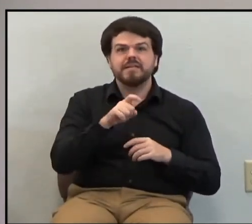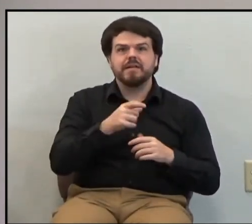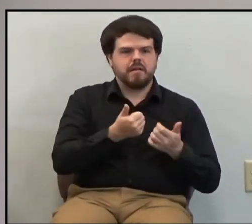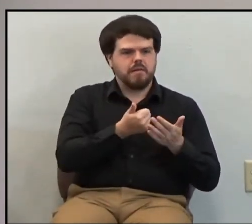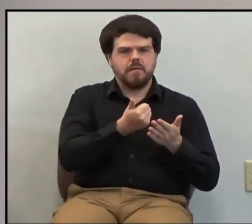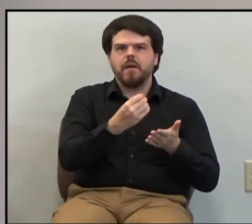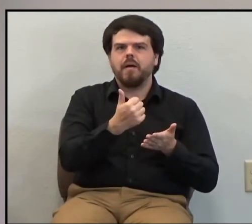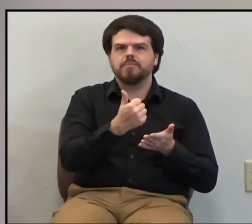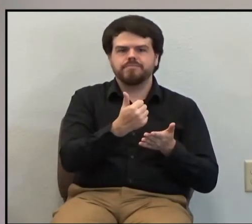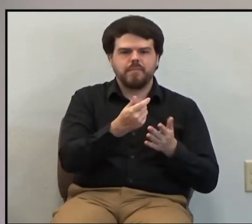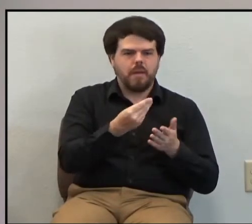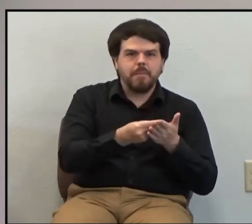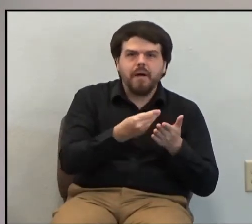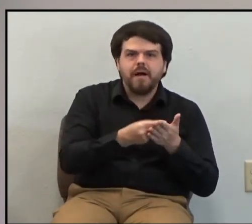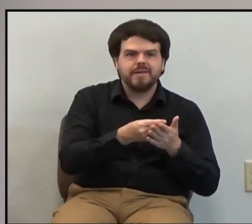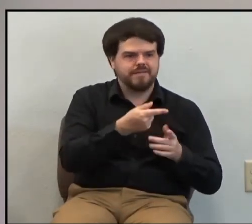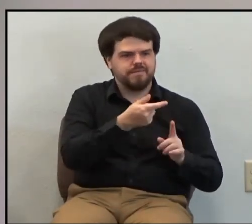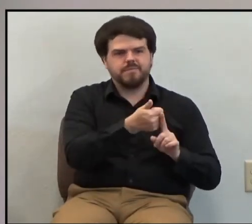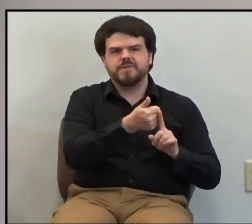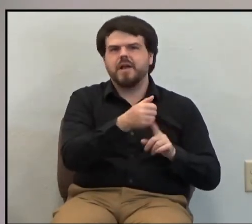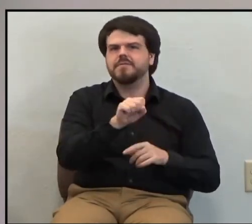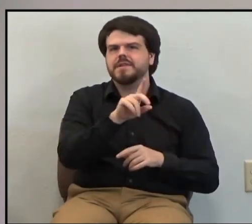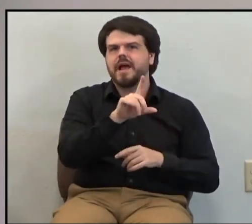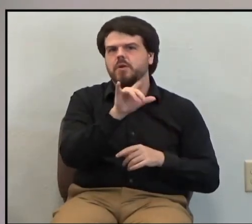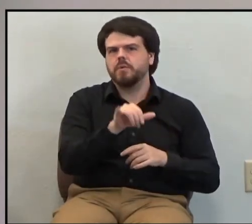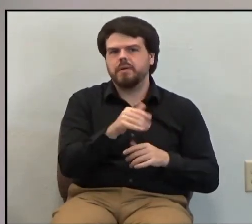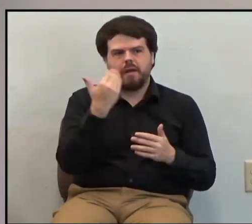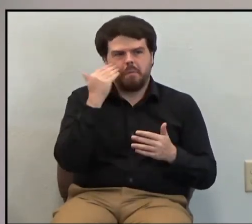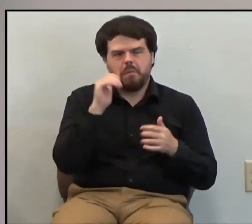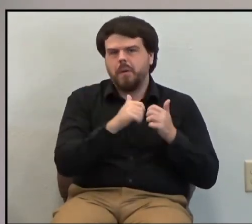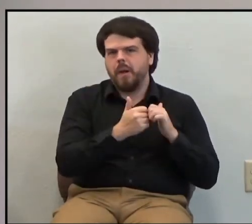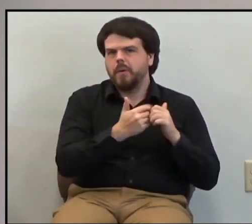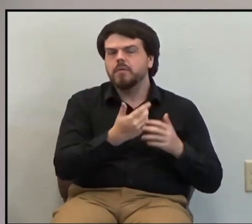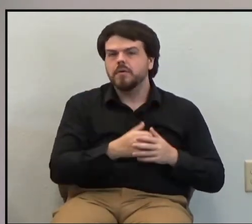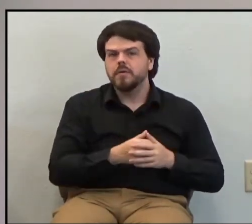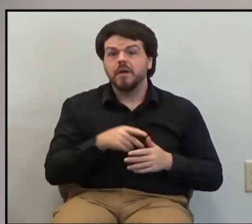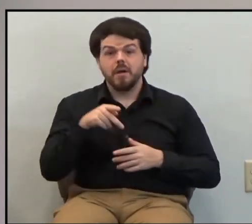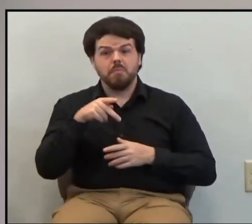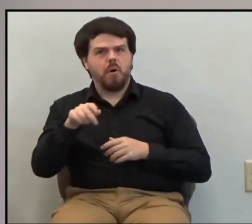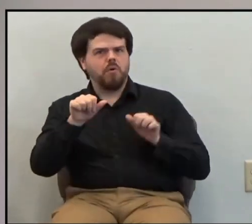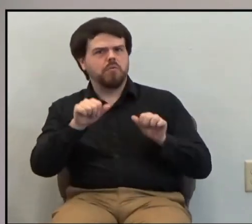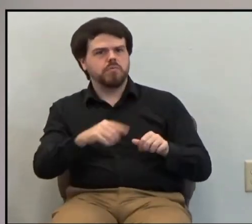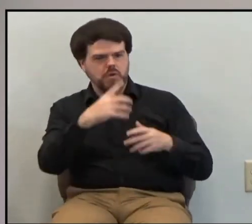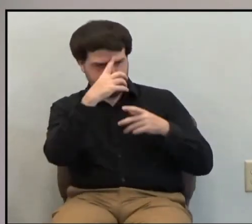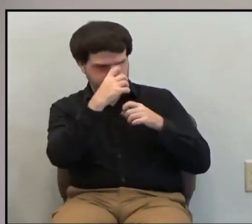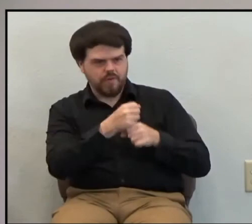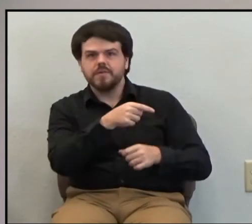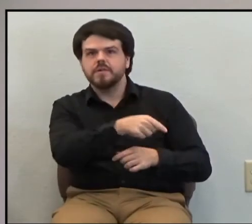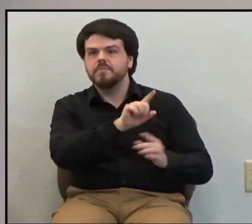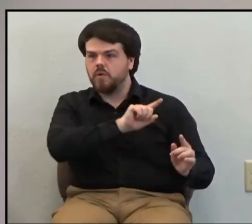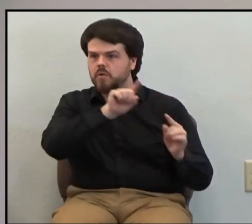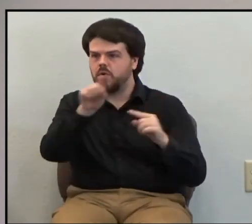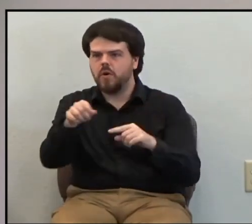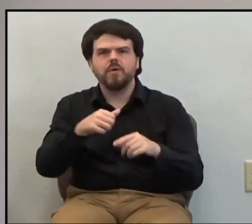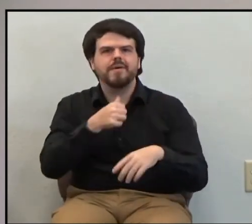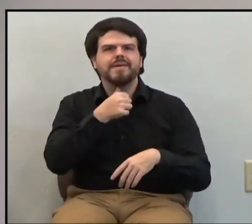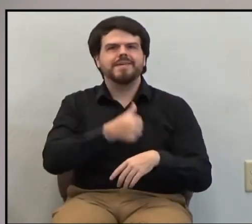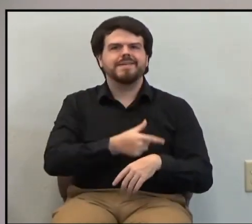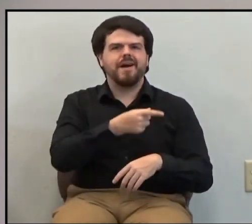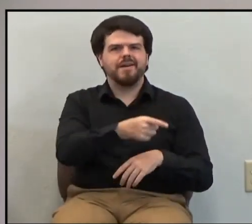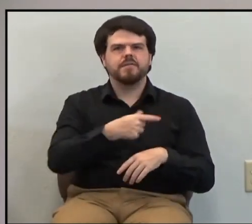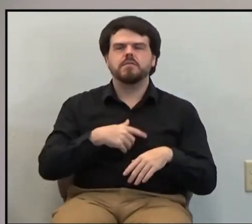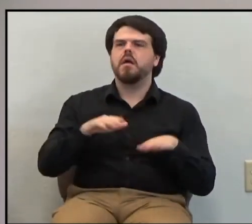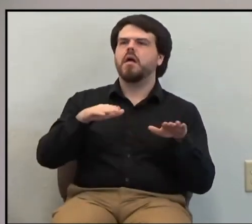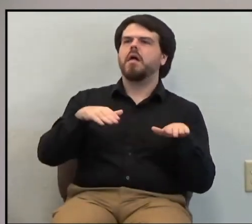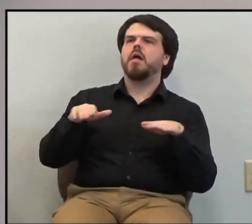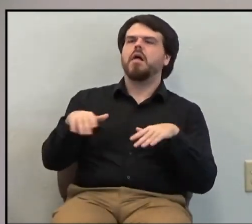himself from his own meager salary. I don't know. But Paul could trust Timothy to go and not dilly-dally, not fiddle-faddle,